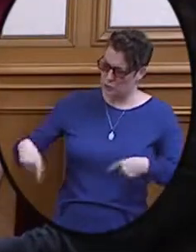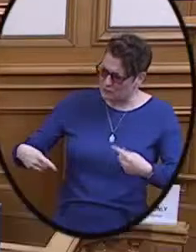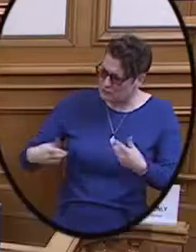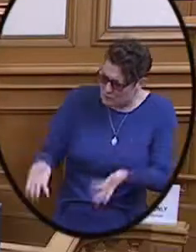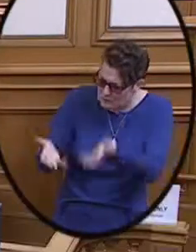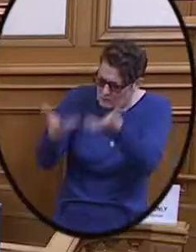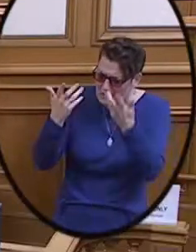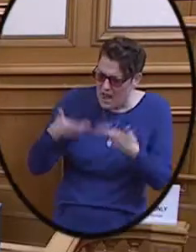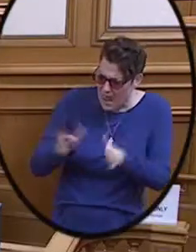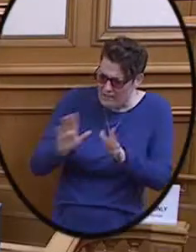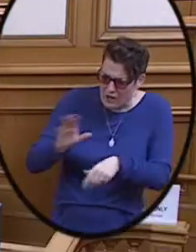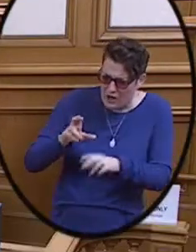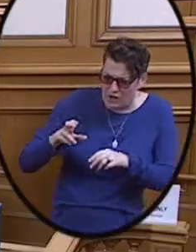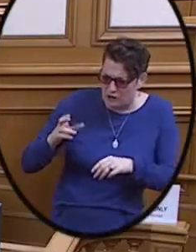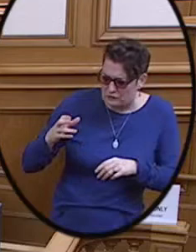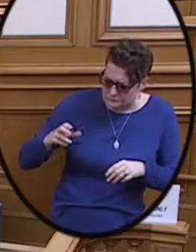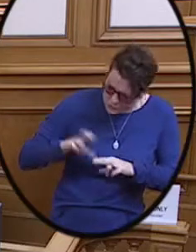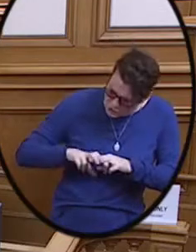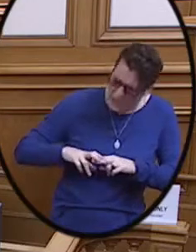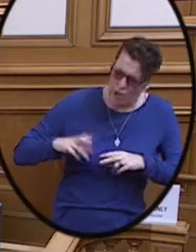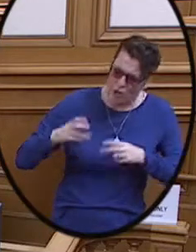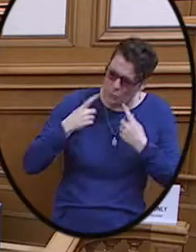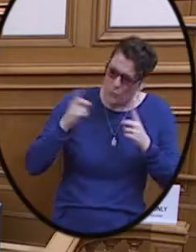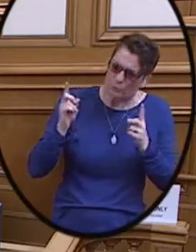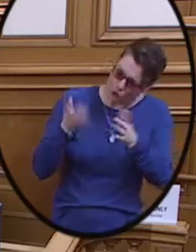point, so that we're not segregated. Thank you.